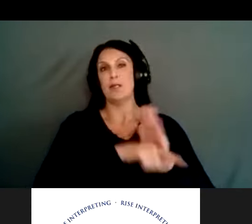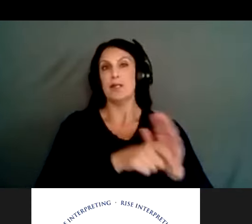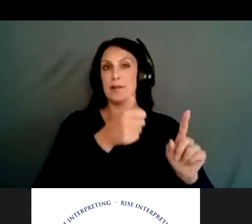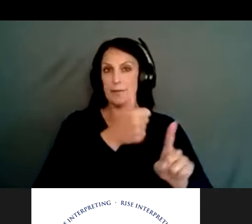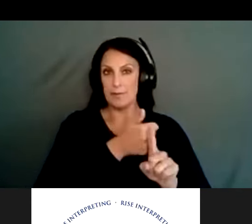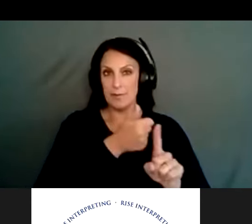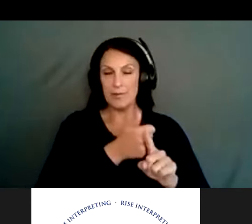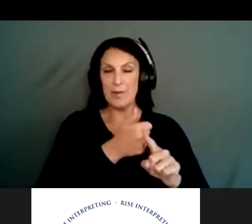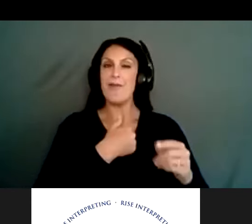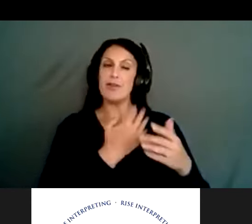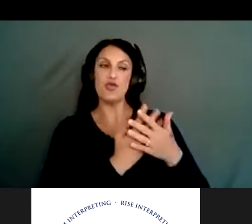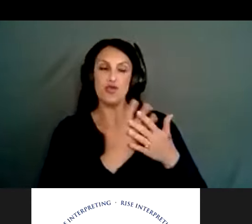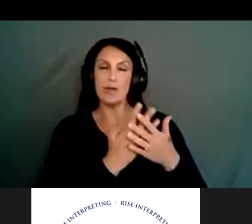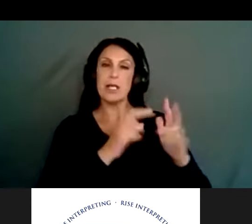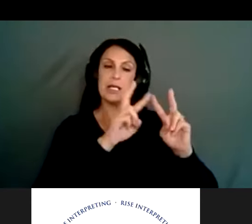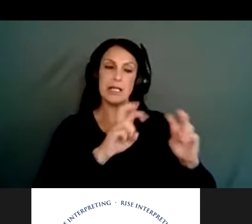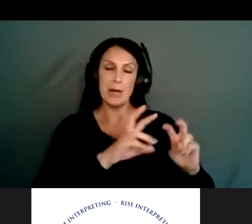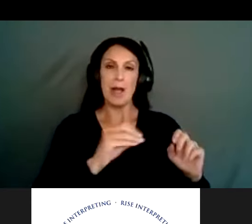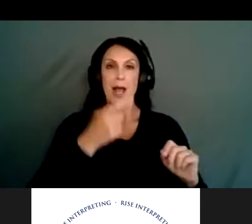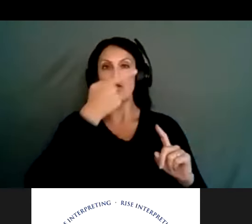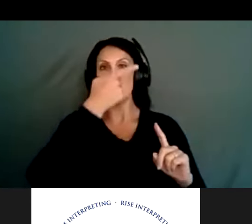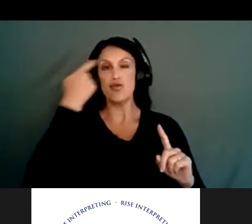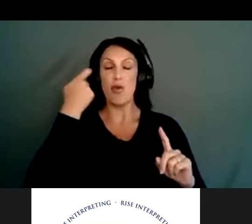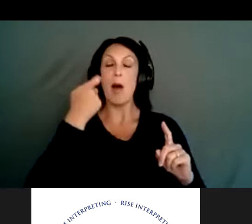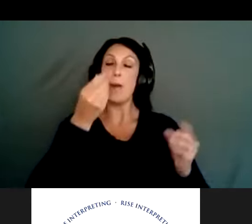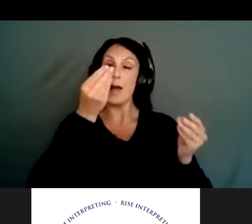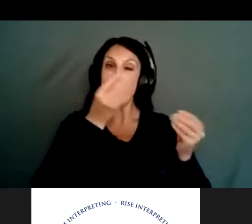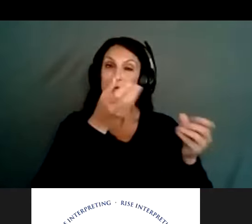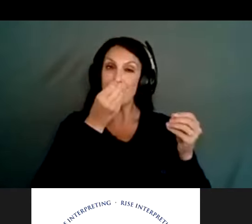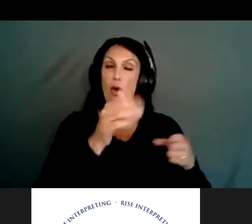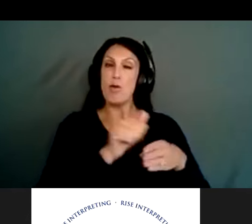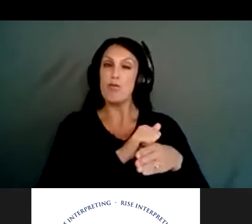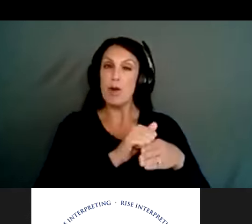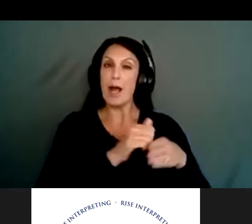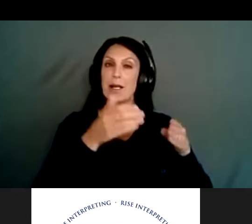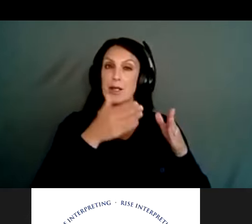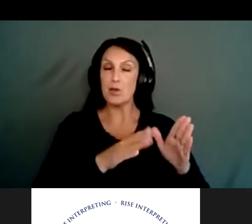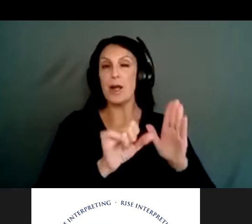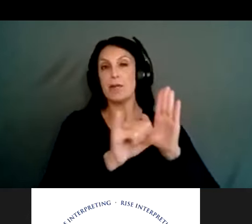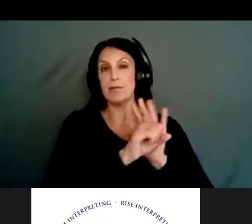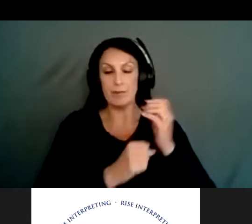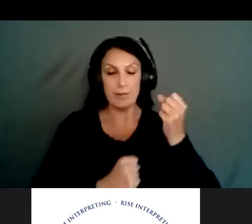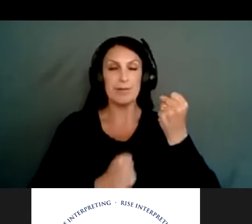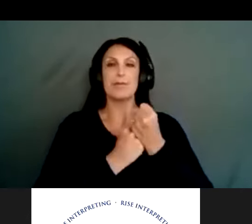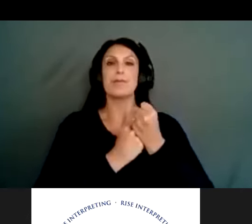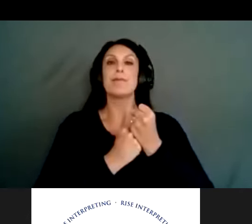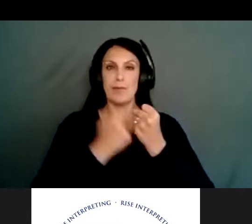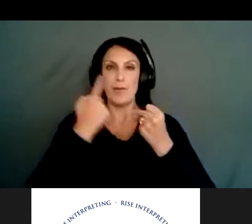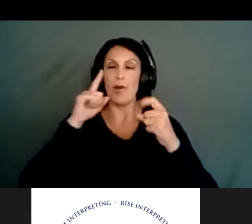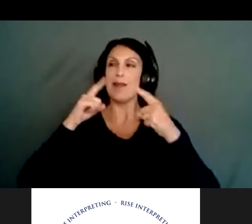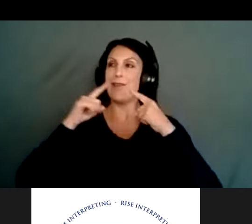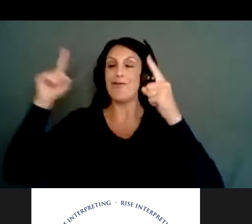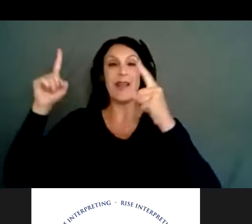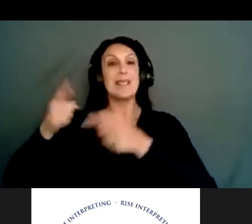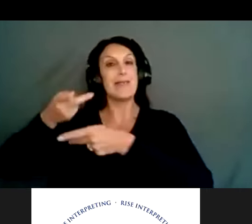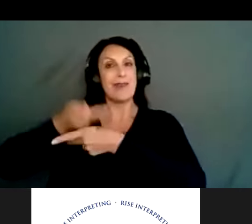risk screenings, assessments, and trauma informed practices and trainings to support identification and intervention to effective care. So I'll